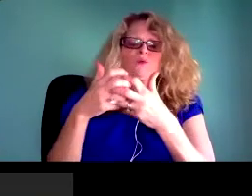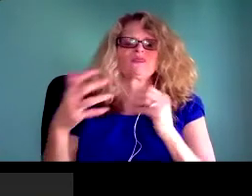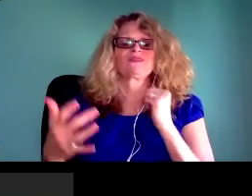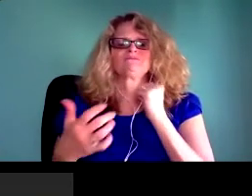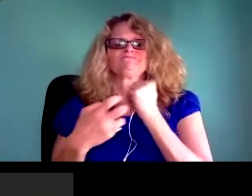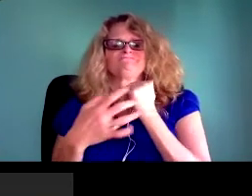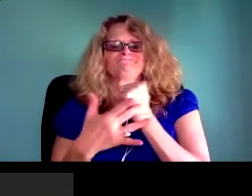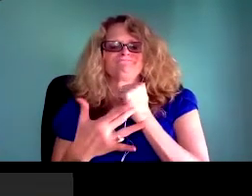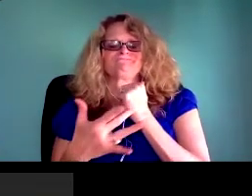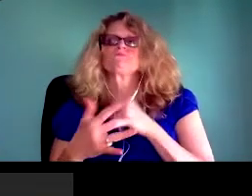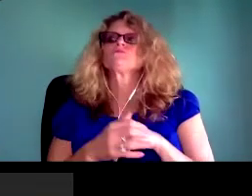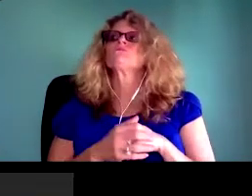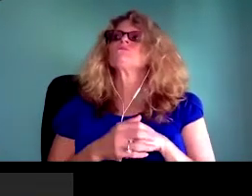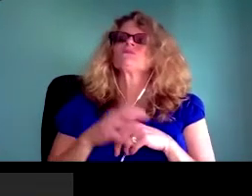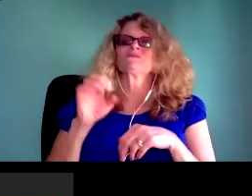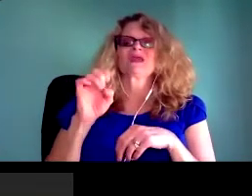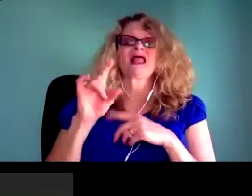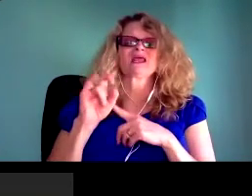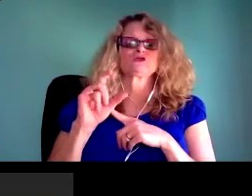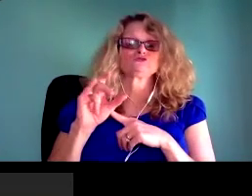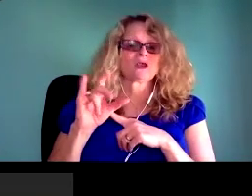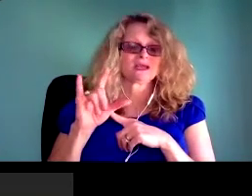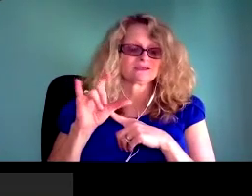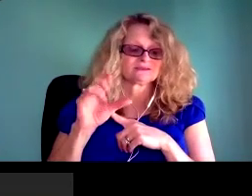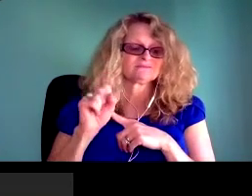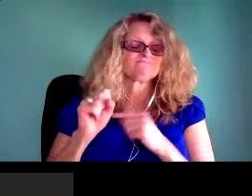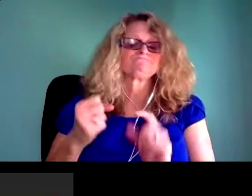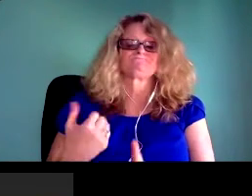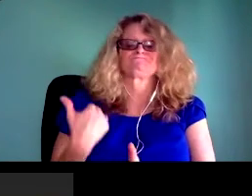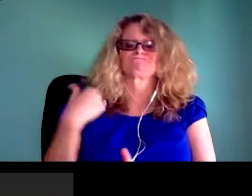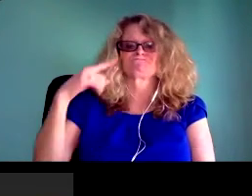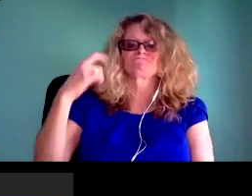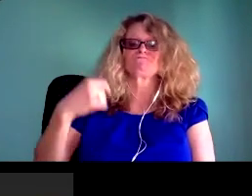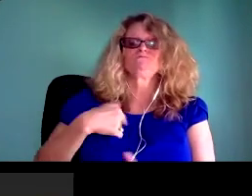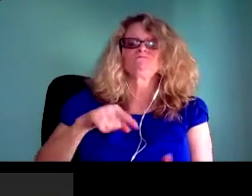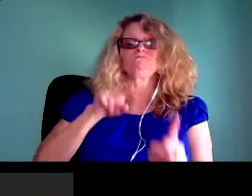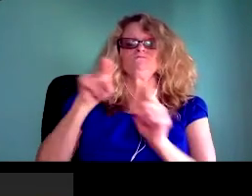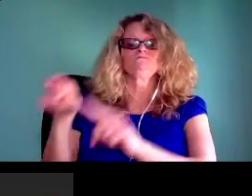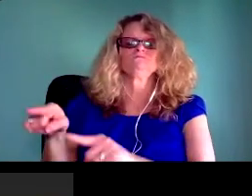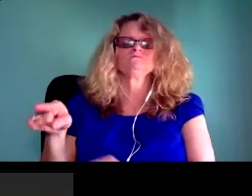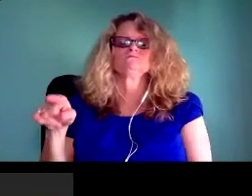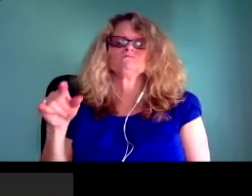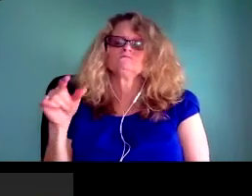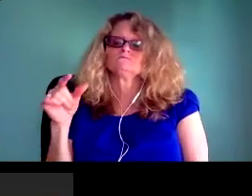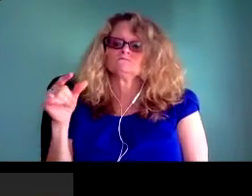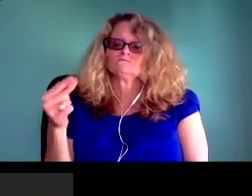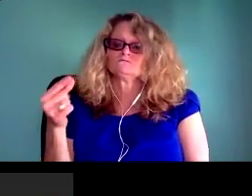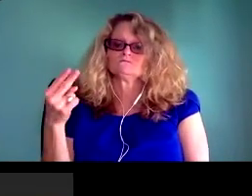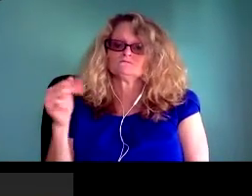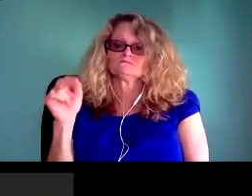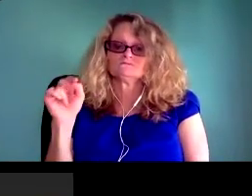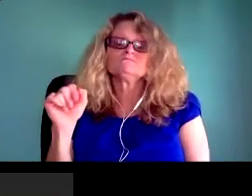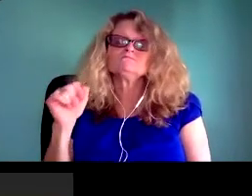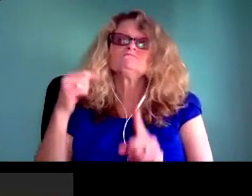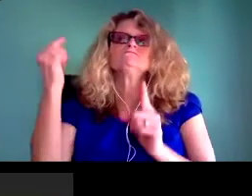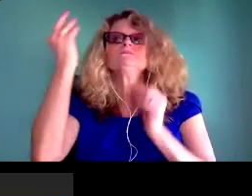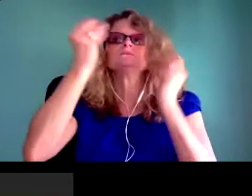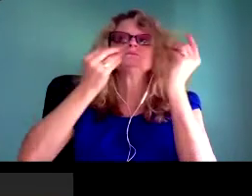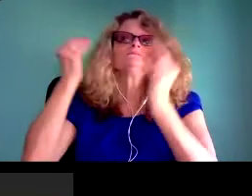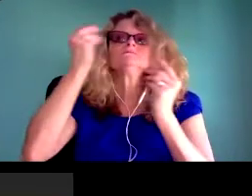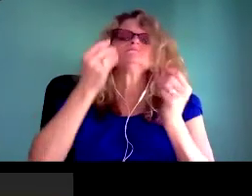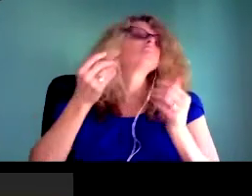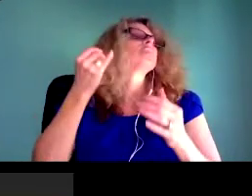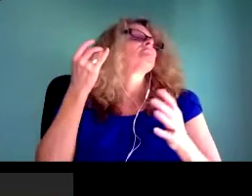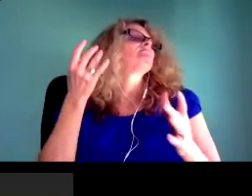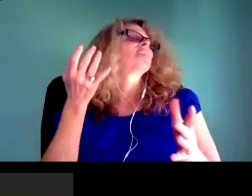made available vis-a-vis computers and computing technology and, you know, yet we don't think about, particularly in the